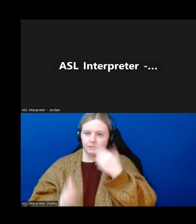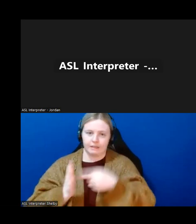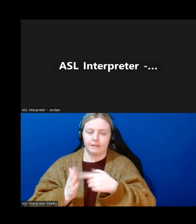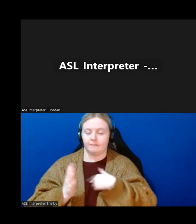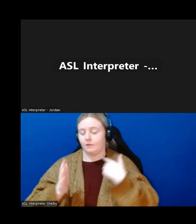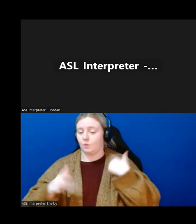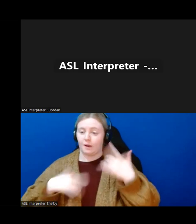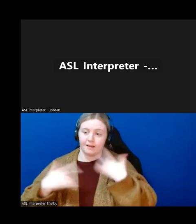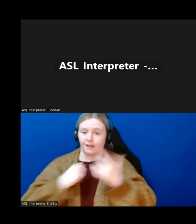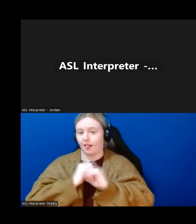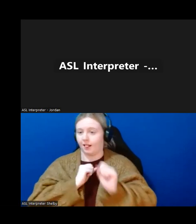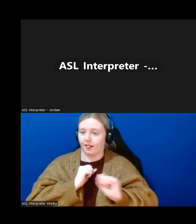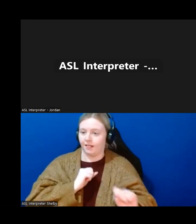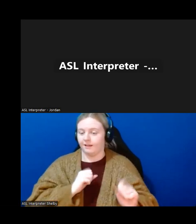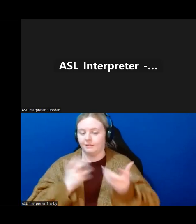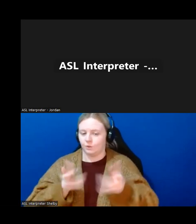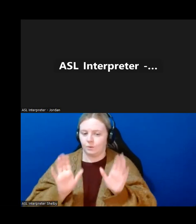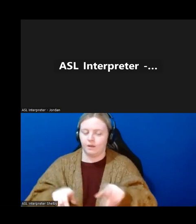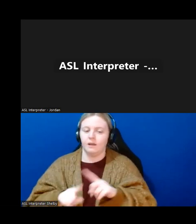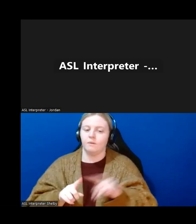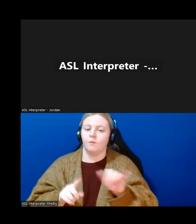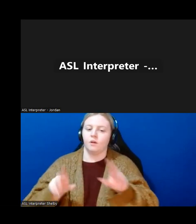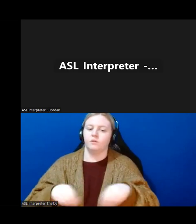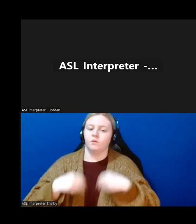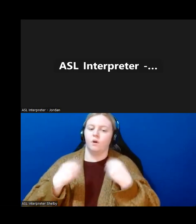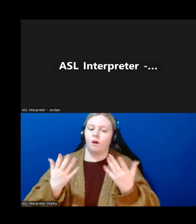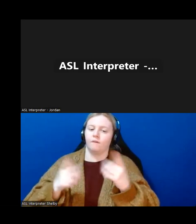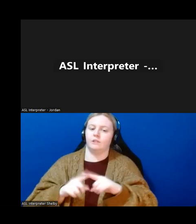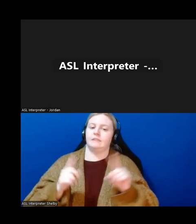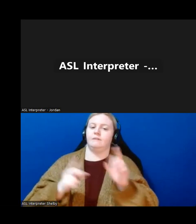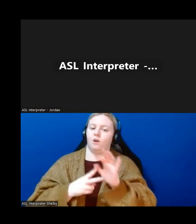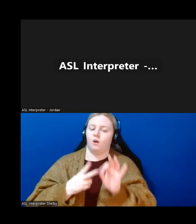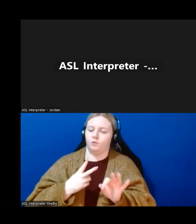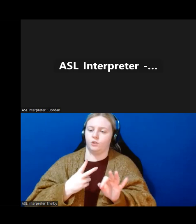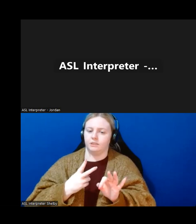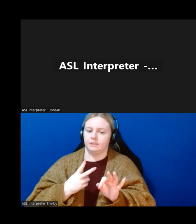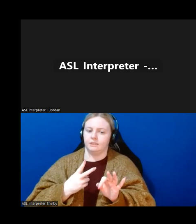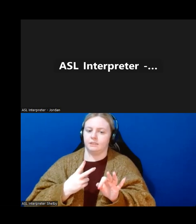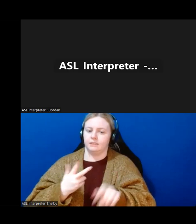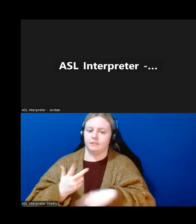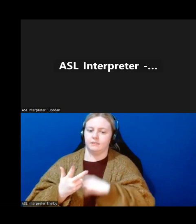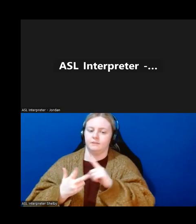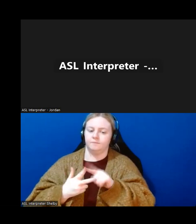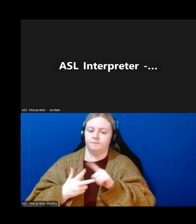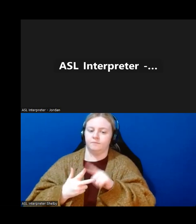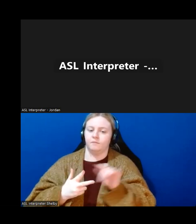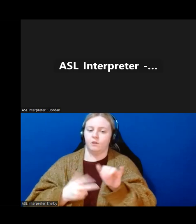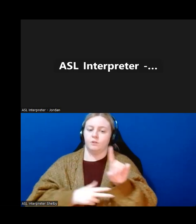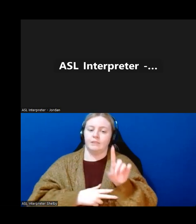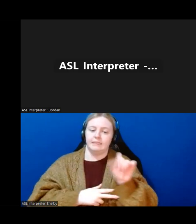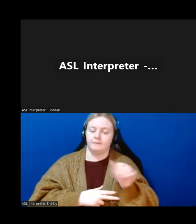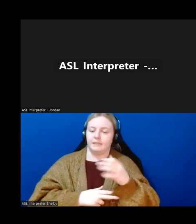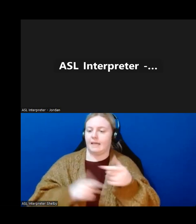We do also offer alternate formats as well as disability and language training.